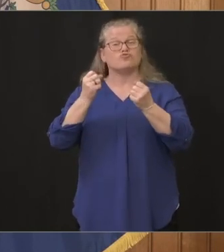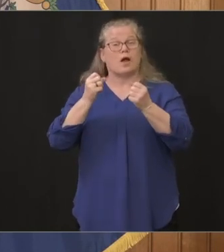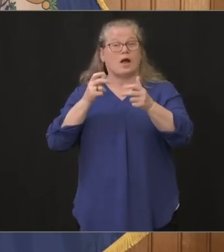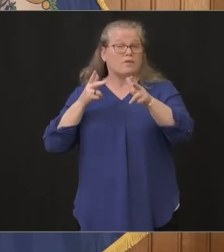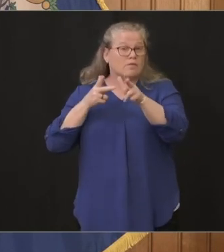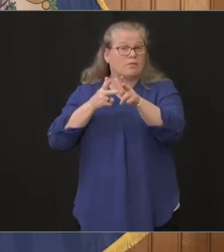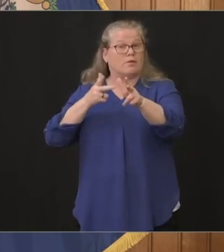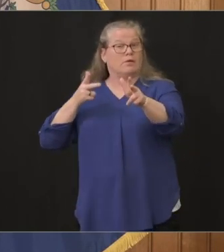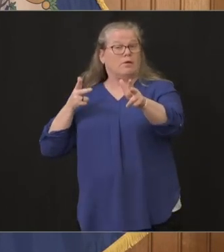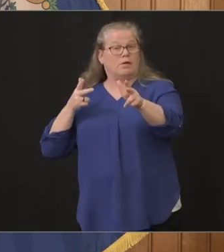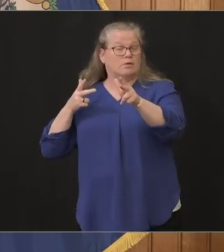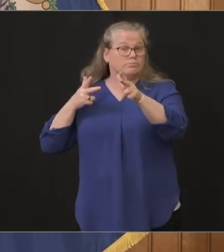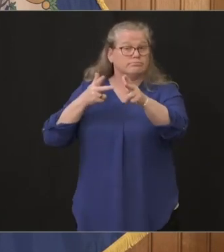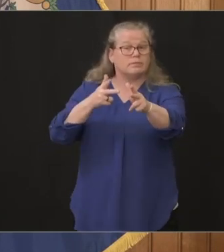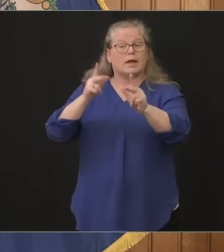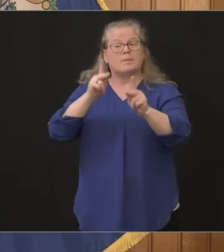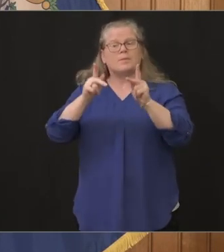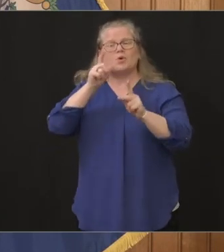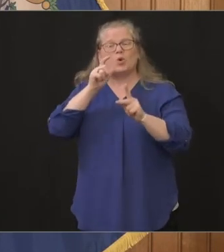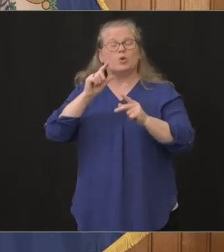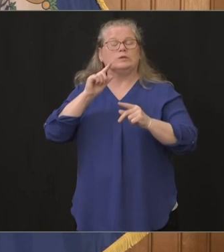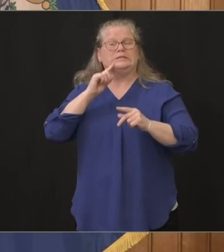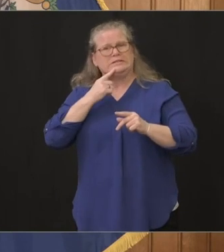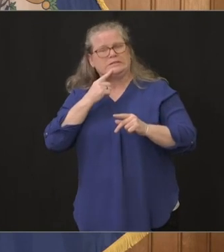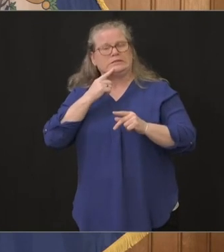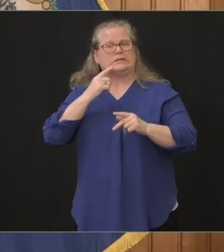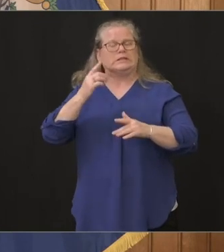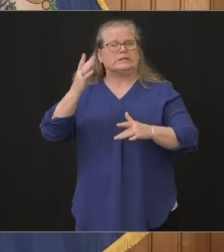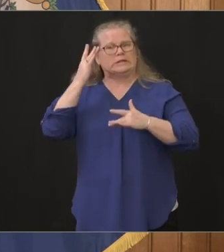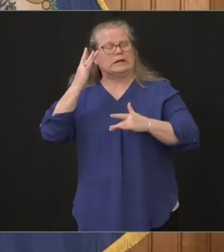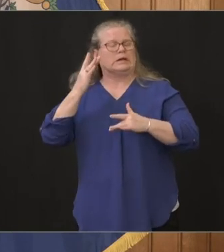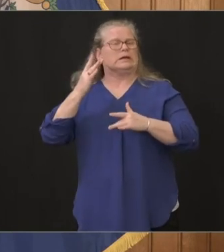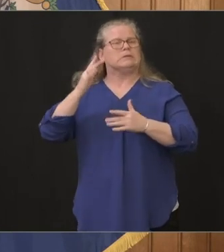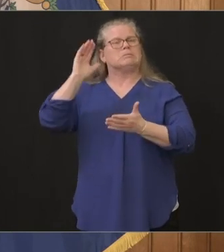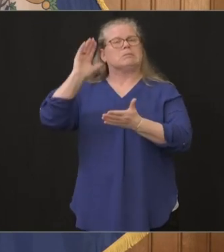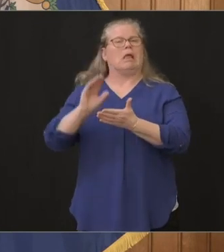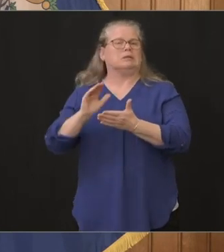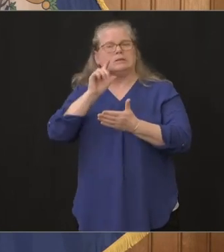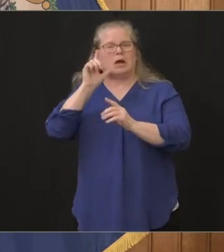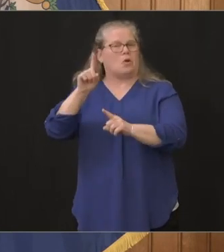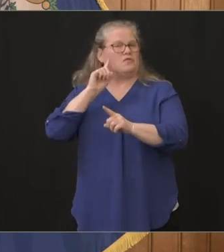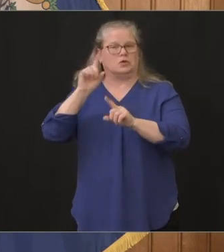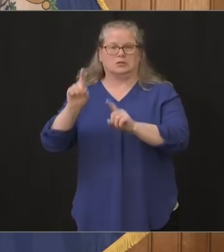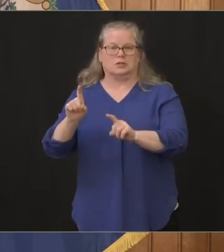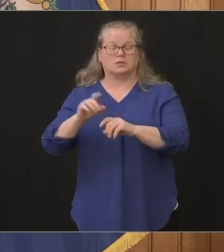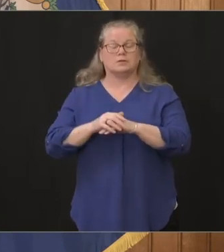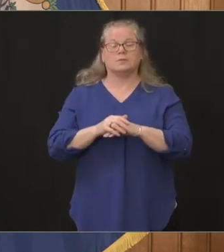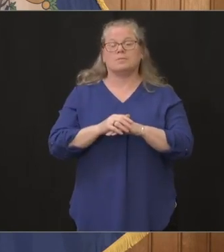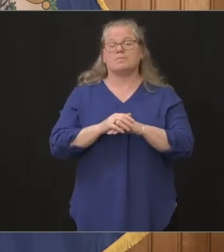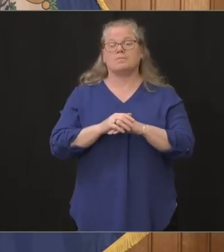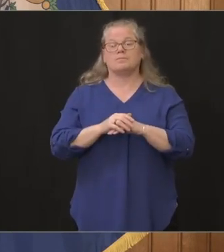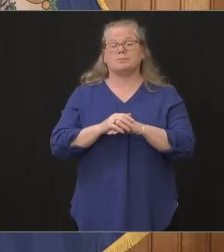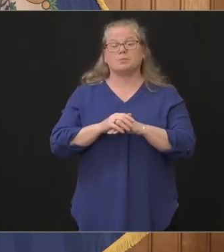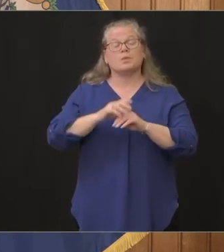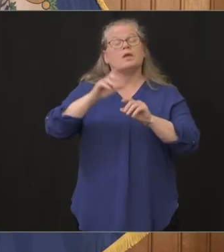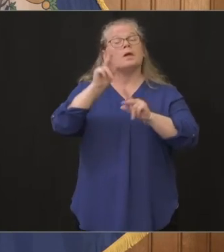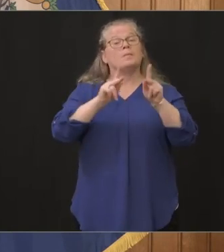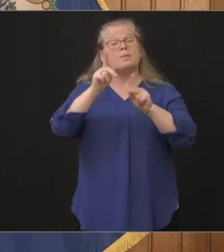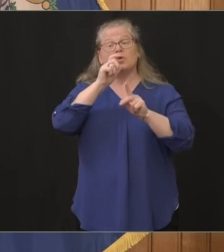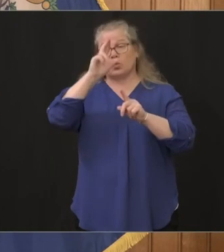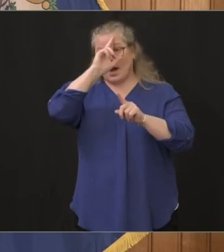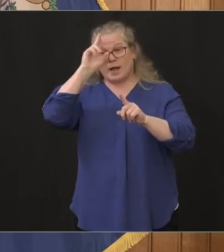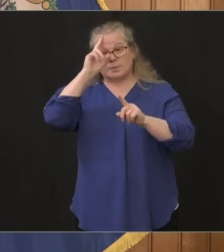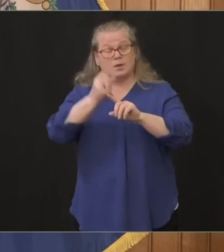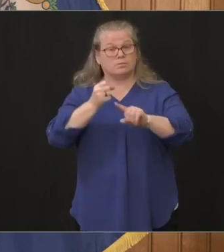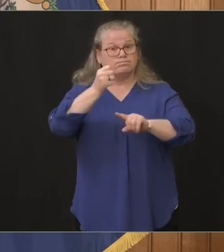and 173 hospitalizations and that's what I'd like to talk about a little bit today